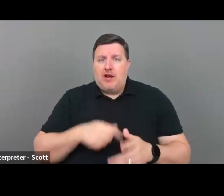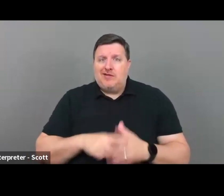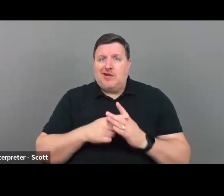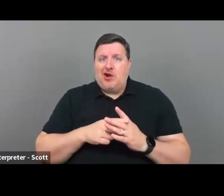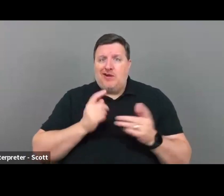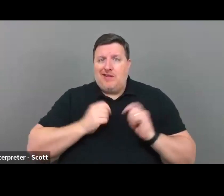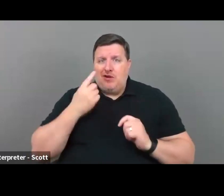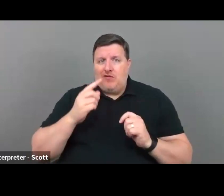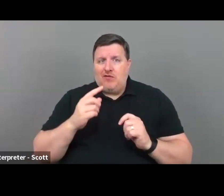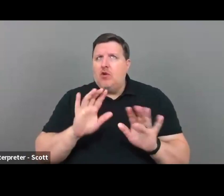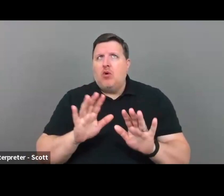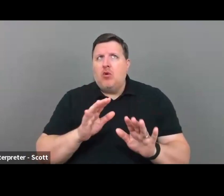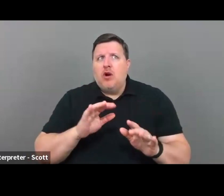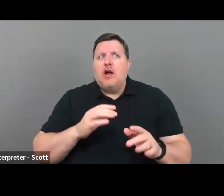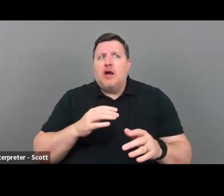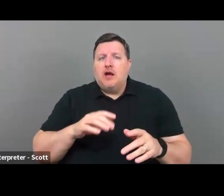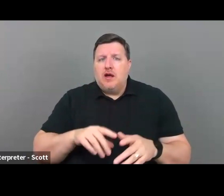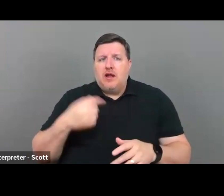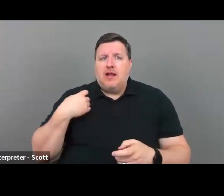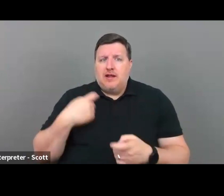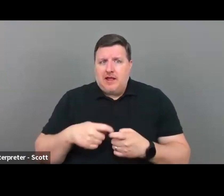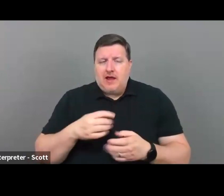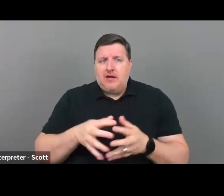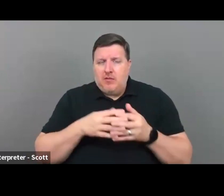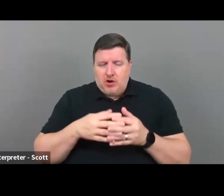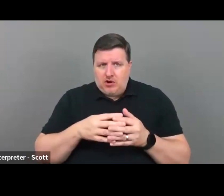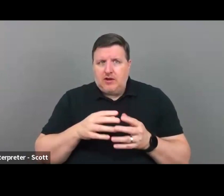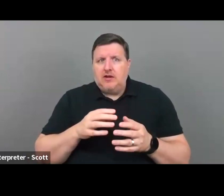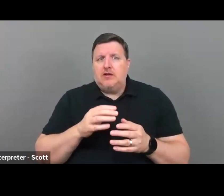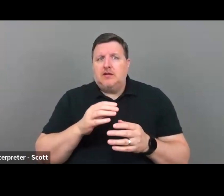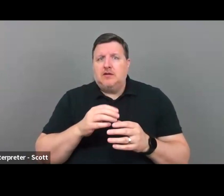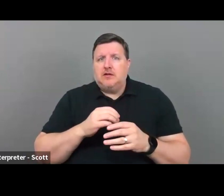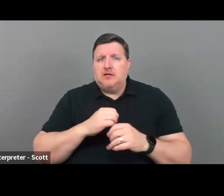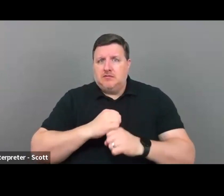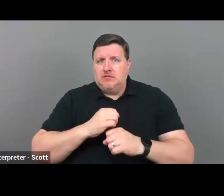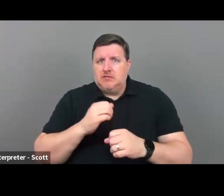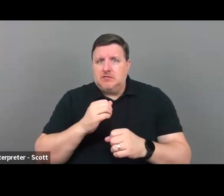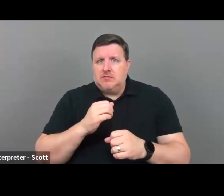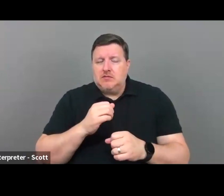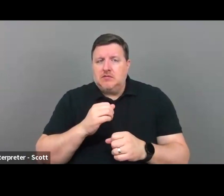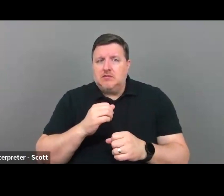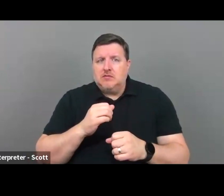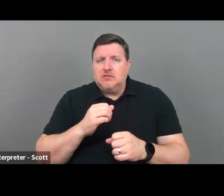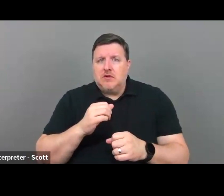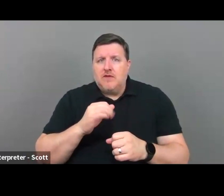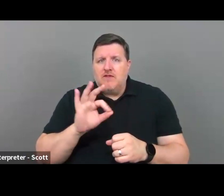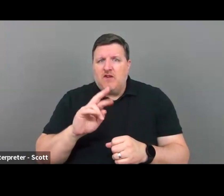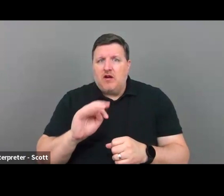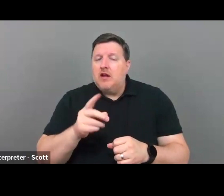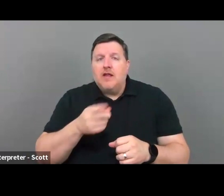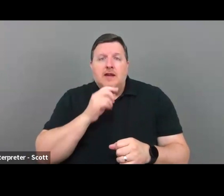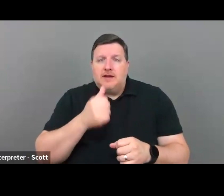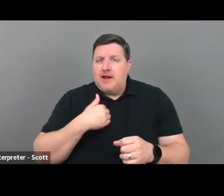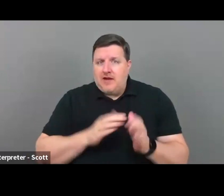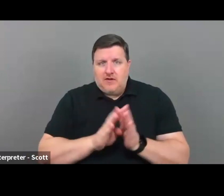I actually, sorry, when I started Latin American Legal Defense and Education Fund, uh, MALDEF, um, they did not have a